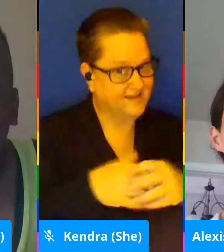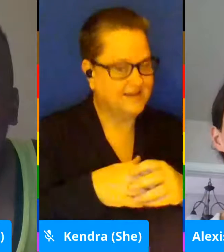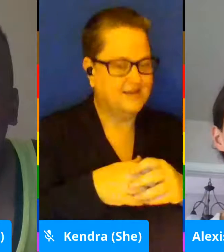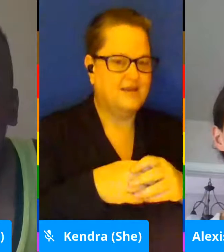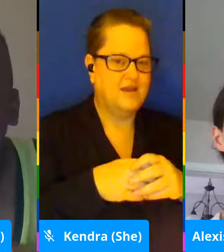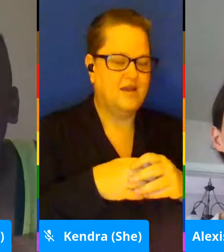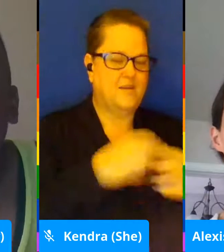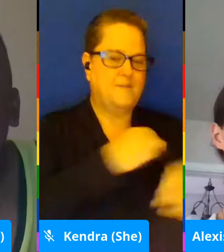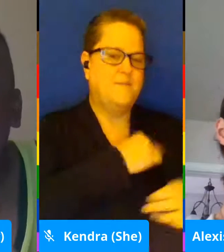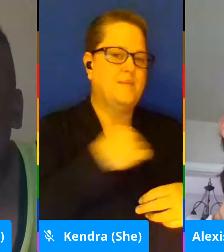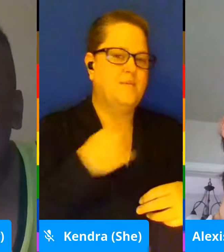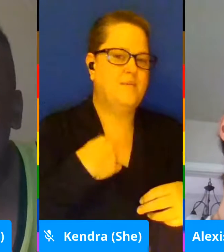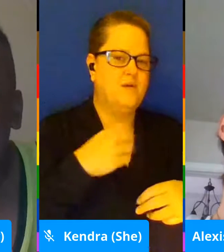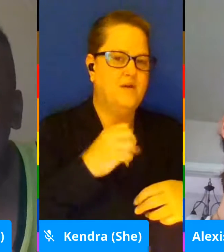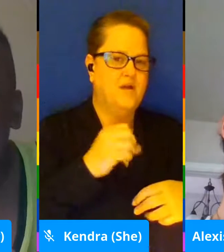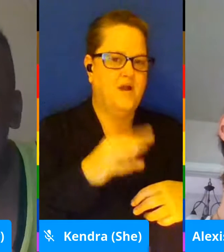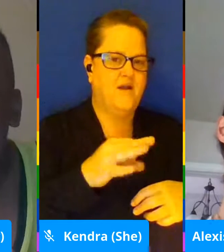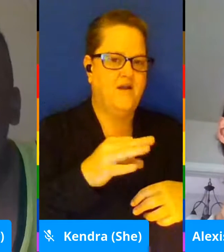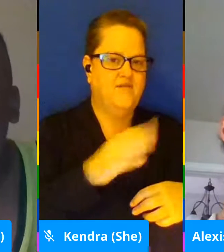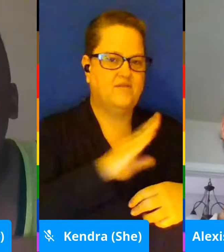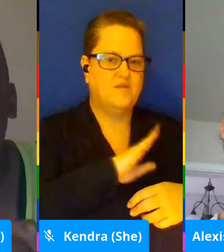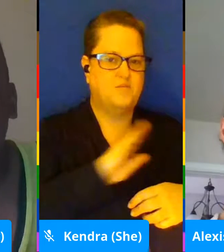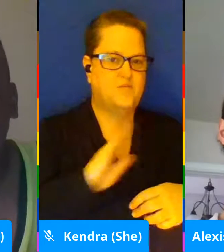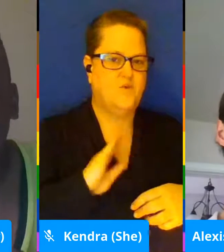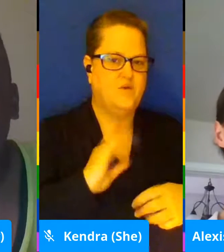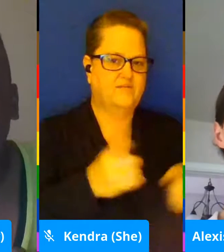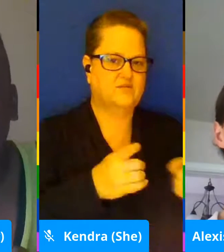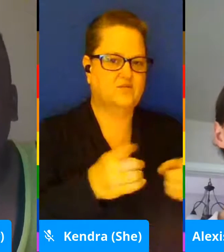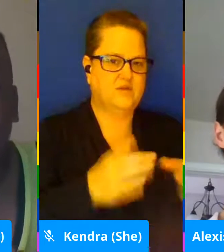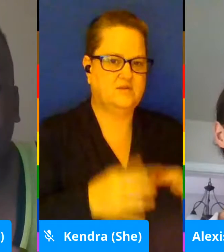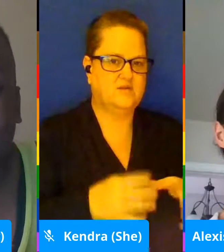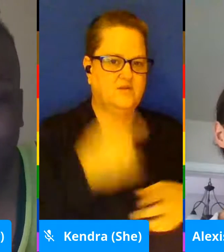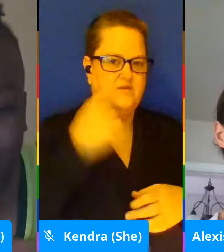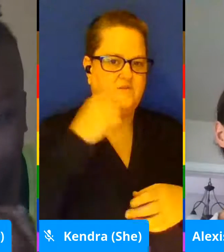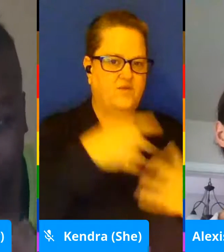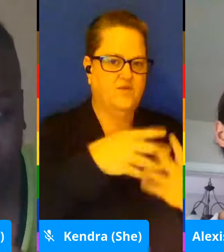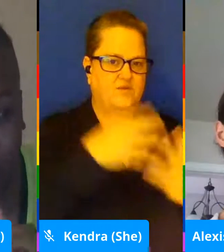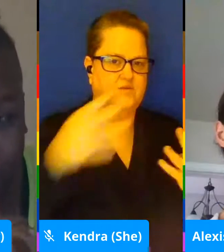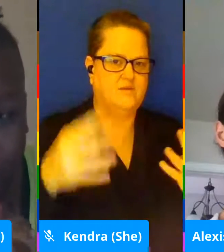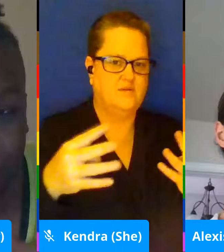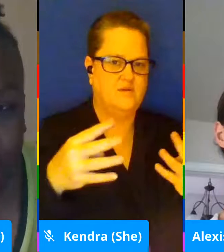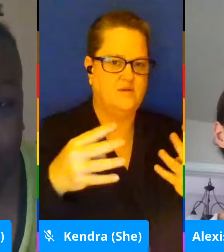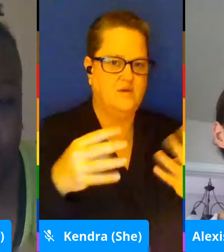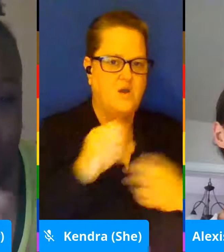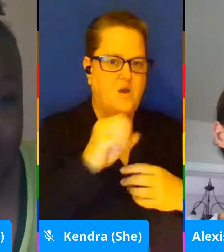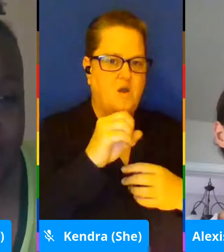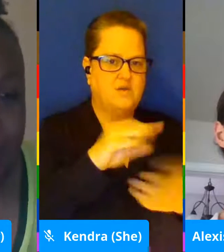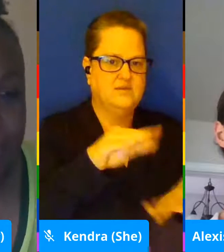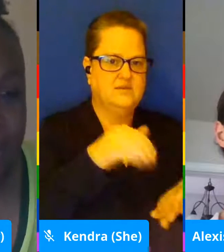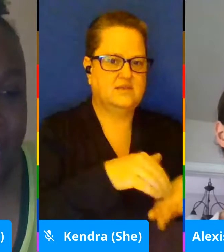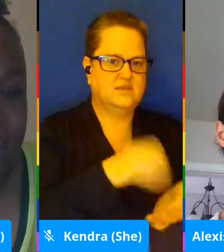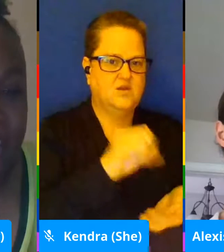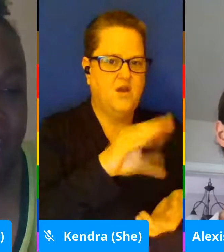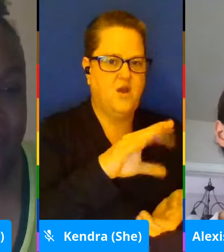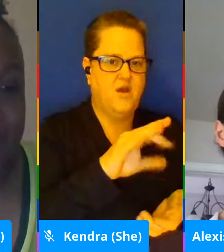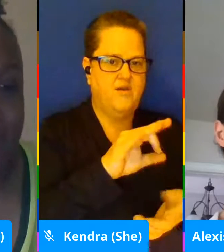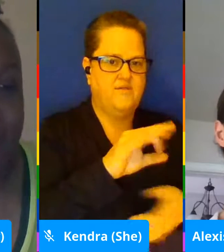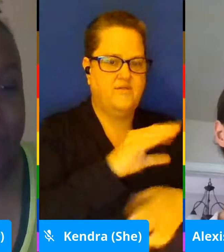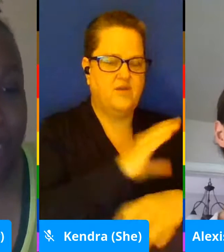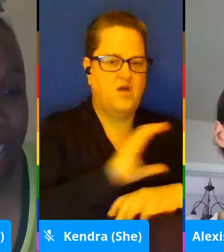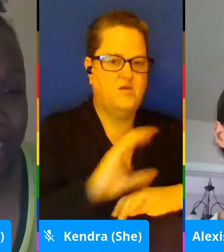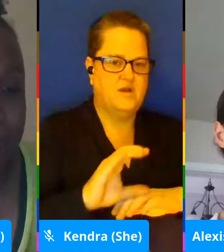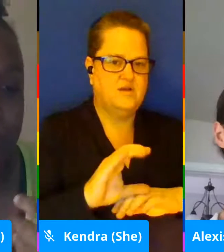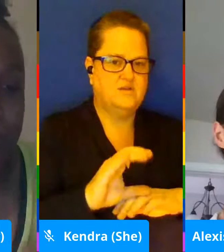the board of directors for the GLBT Center of Colorado. She's an APA